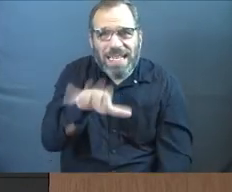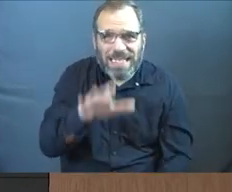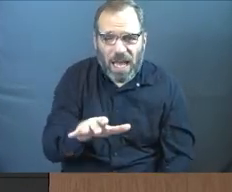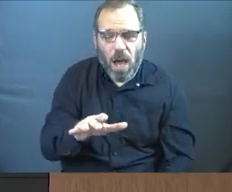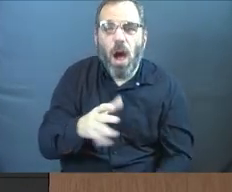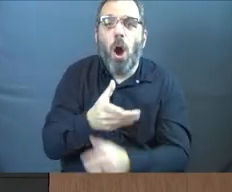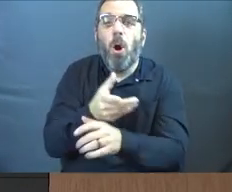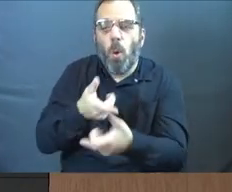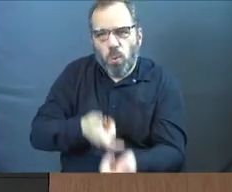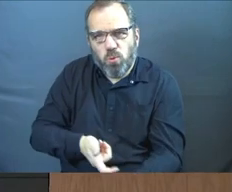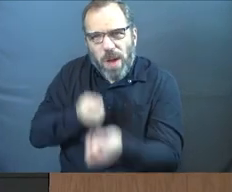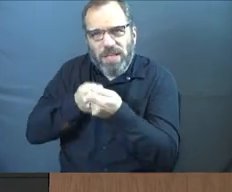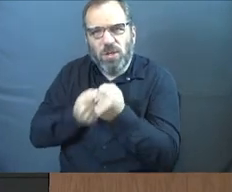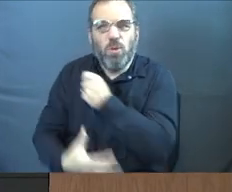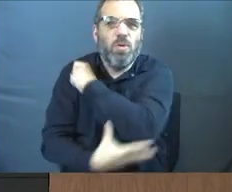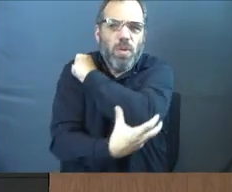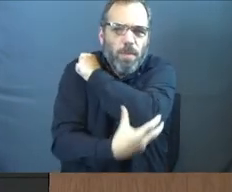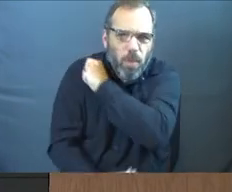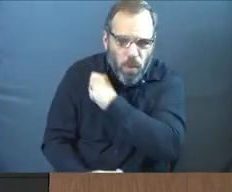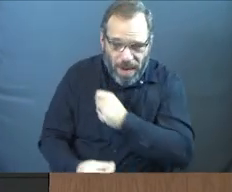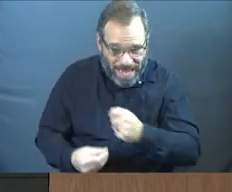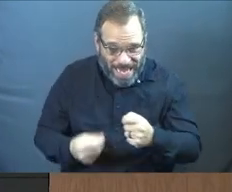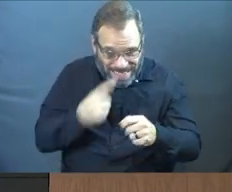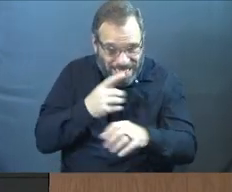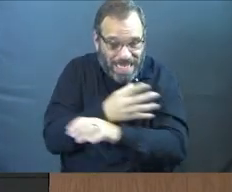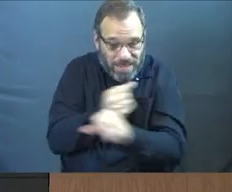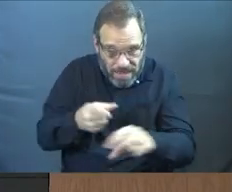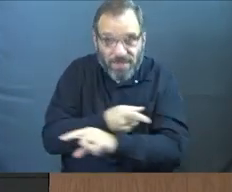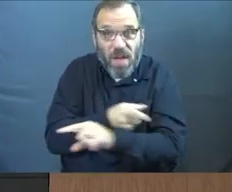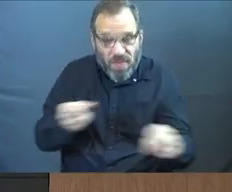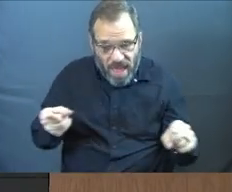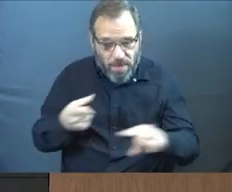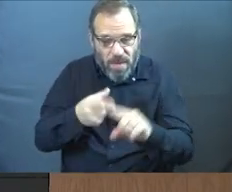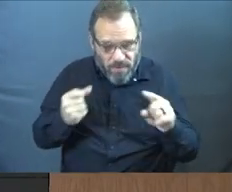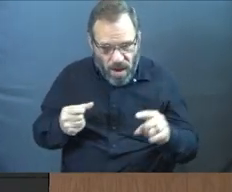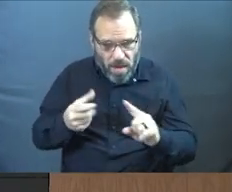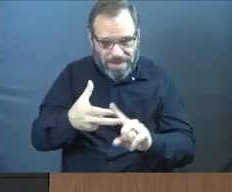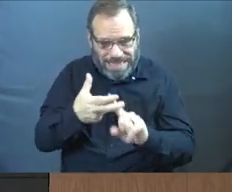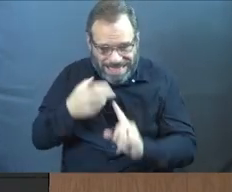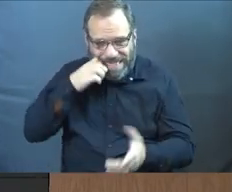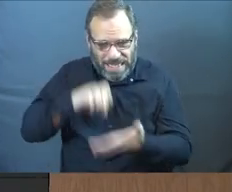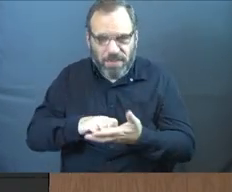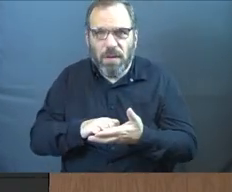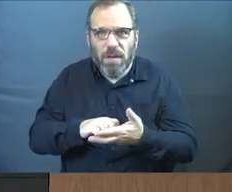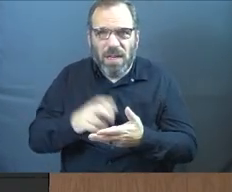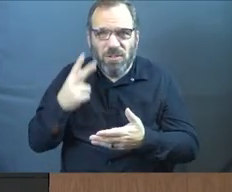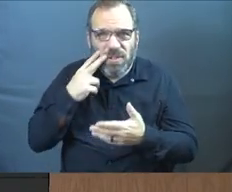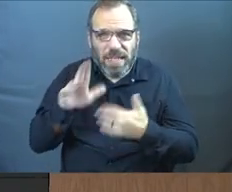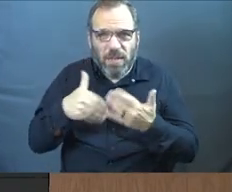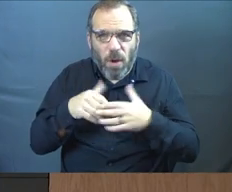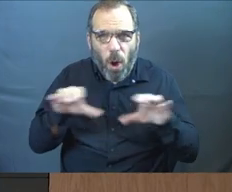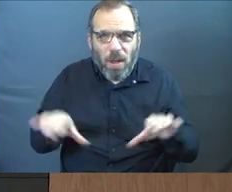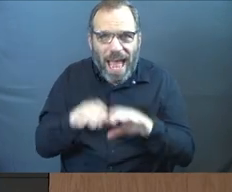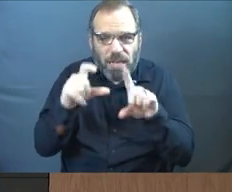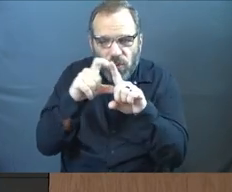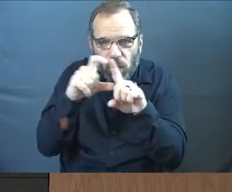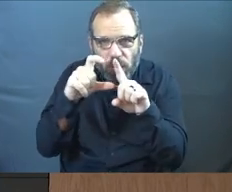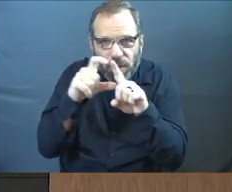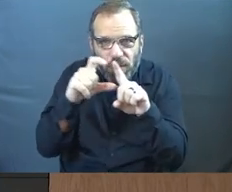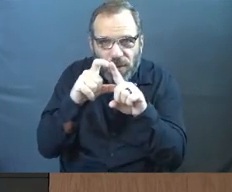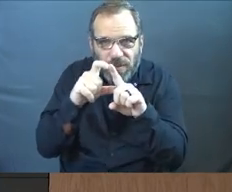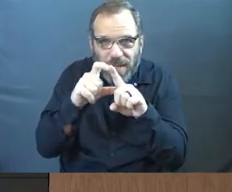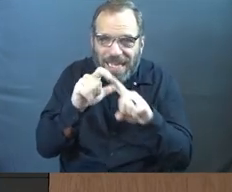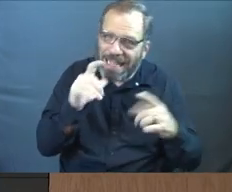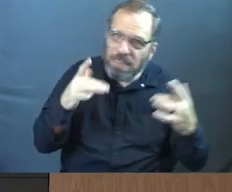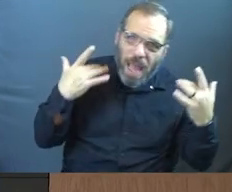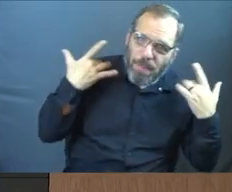says, the poor and the helpless. It says, them from the grasp of evil people. Do you see all the action words there? That's not very